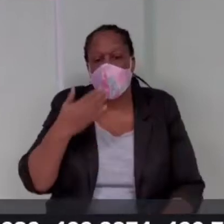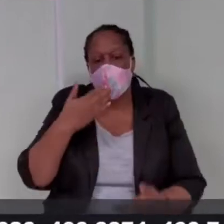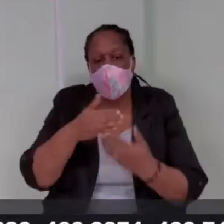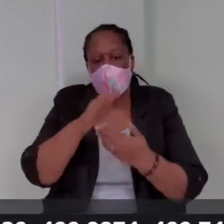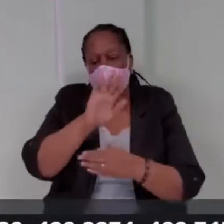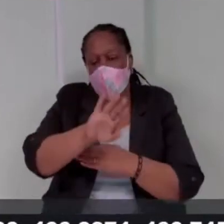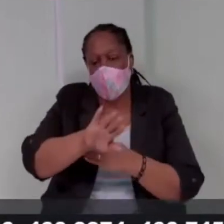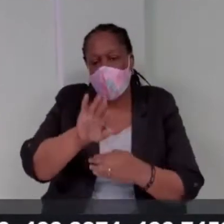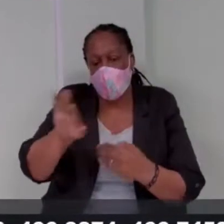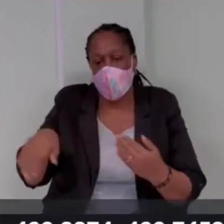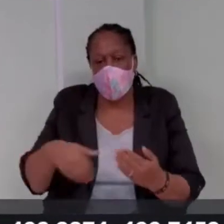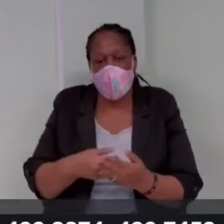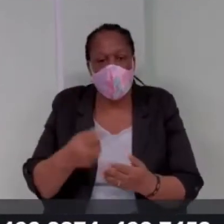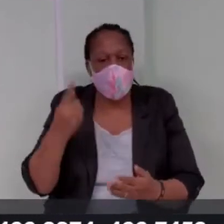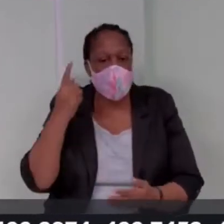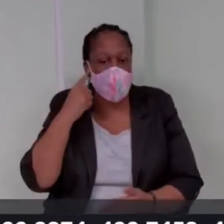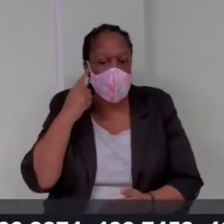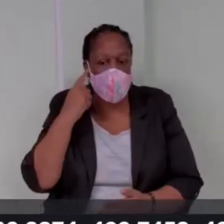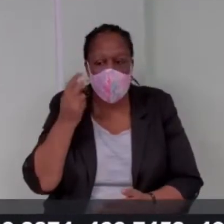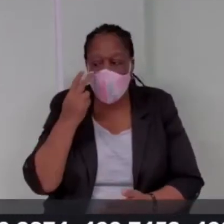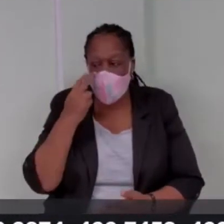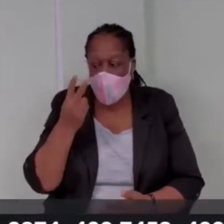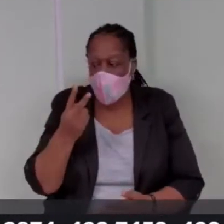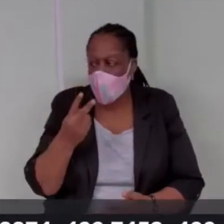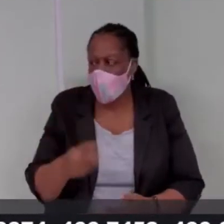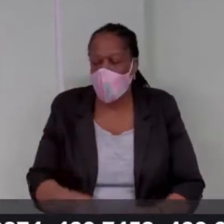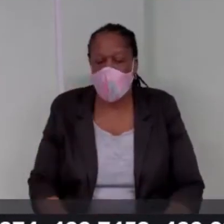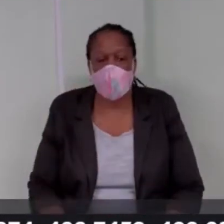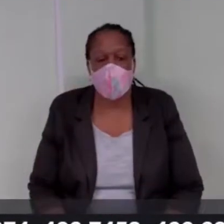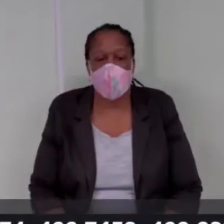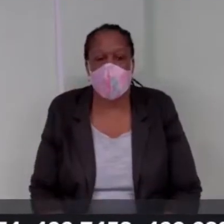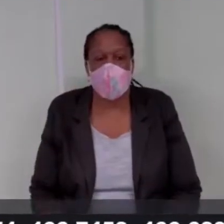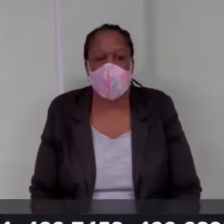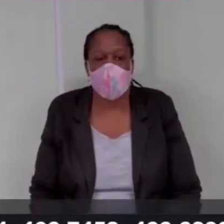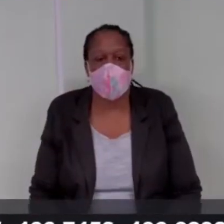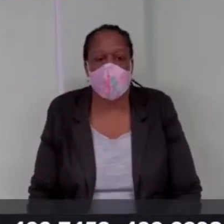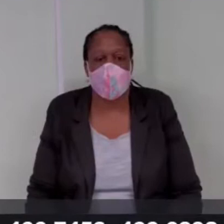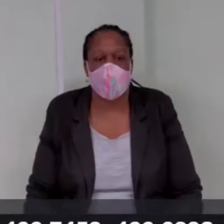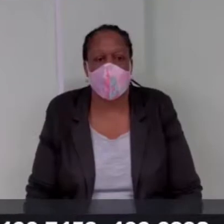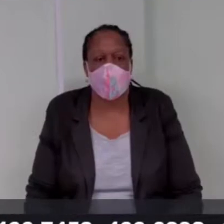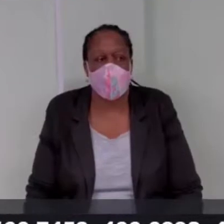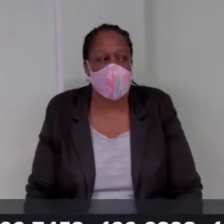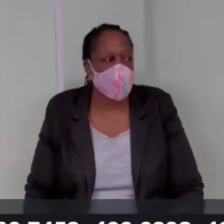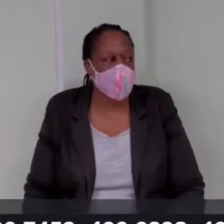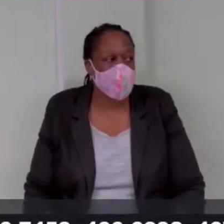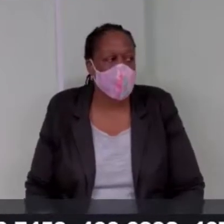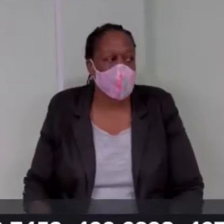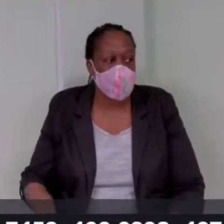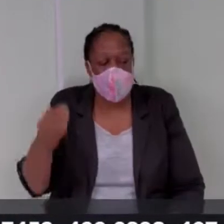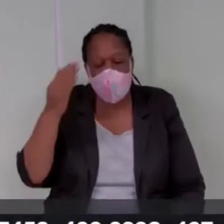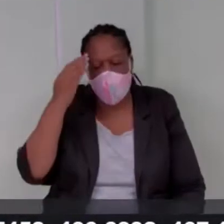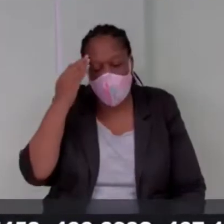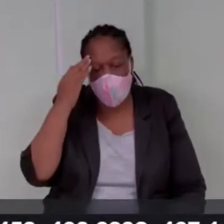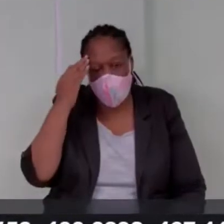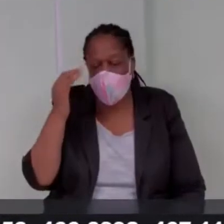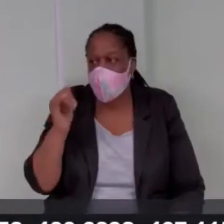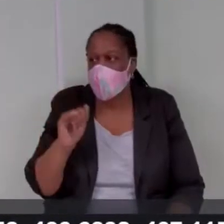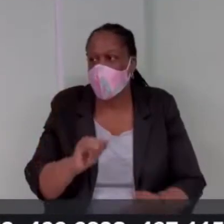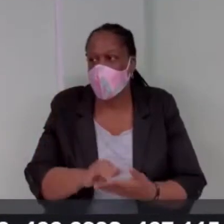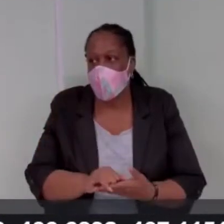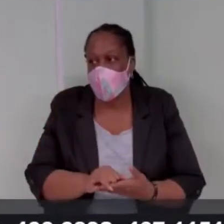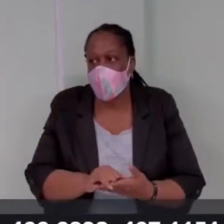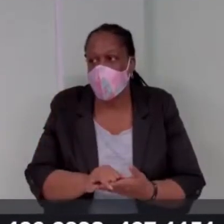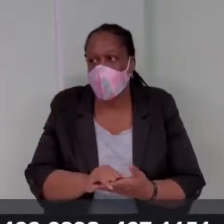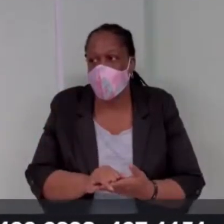all listening this broadcast by whatever means as expected the COVID-19